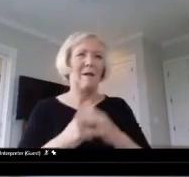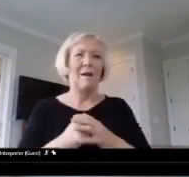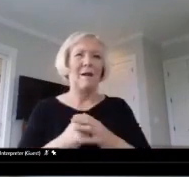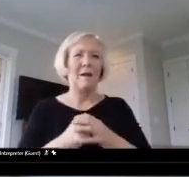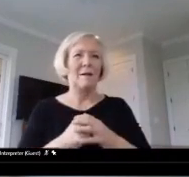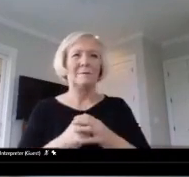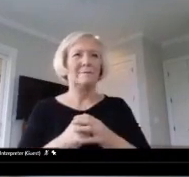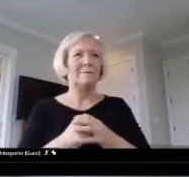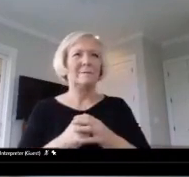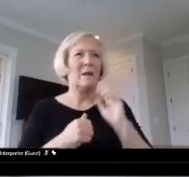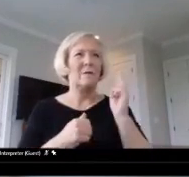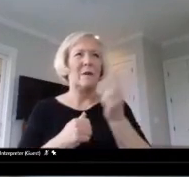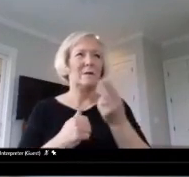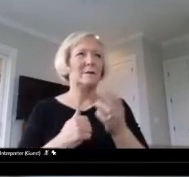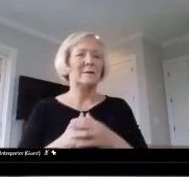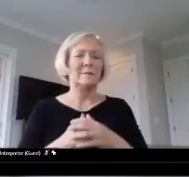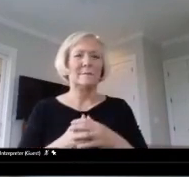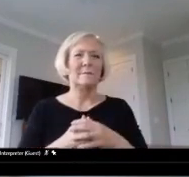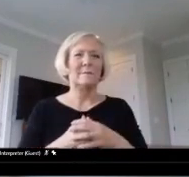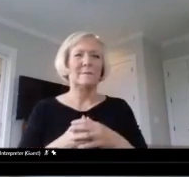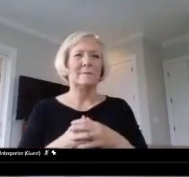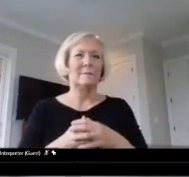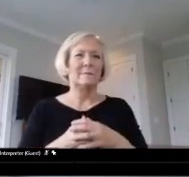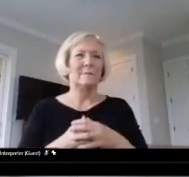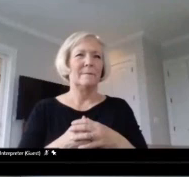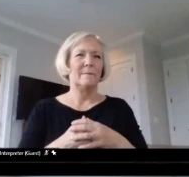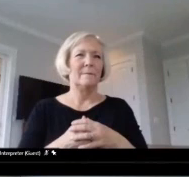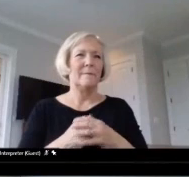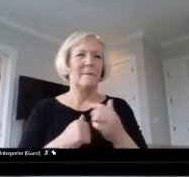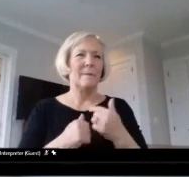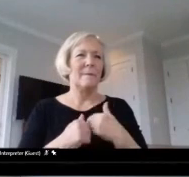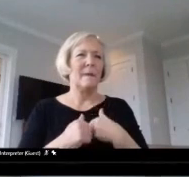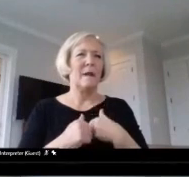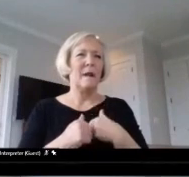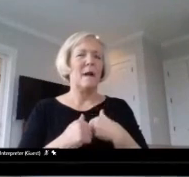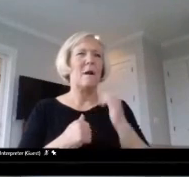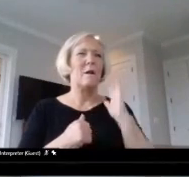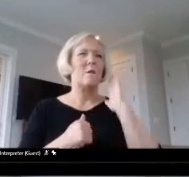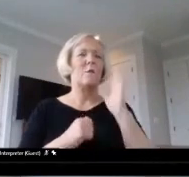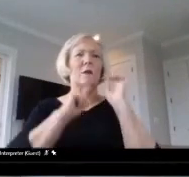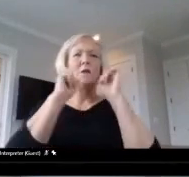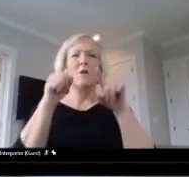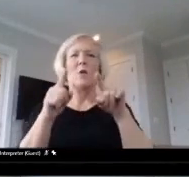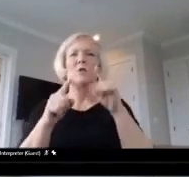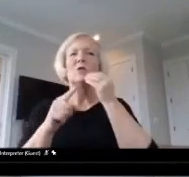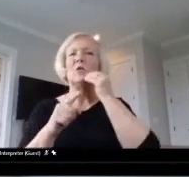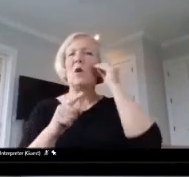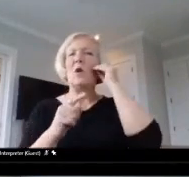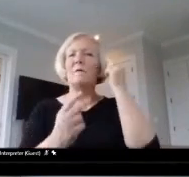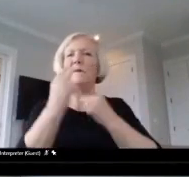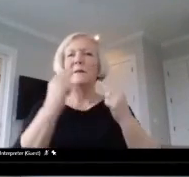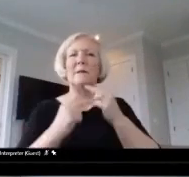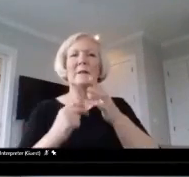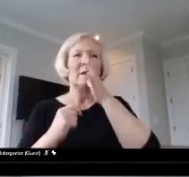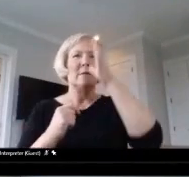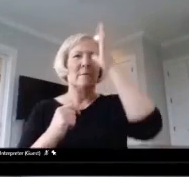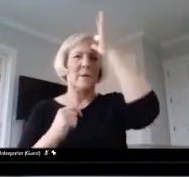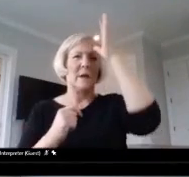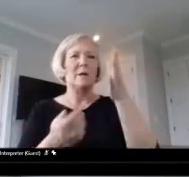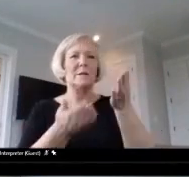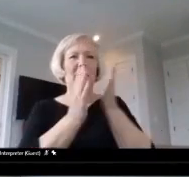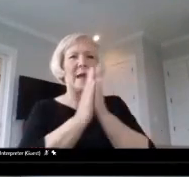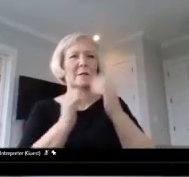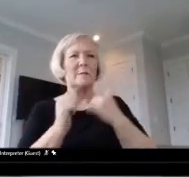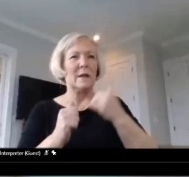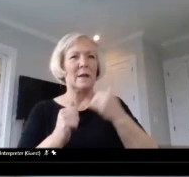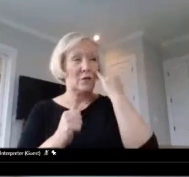and I would go on home visits, and parents would ask me if I had to have, if I had to go to college to be a